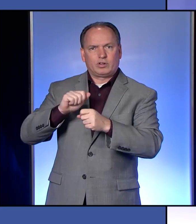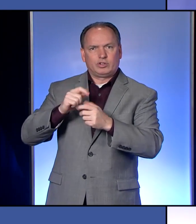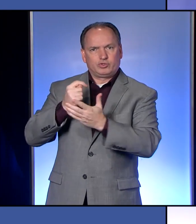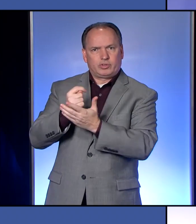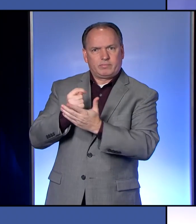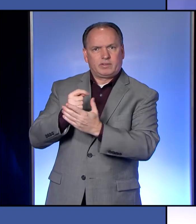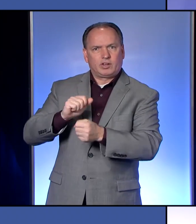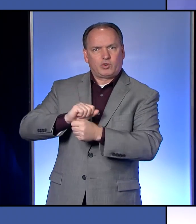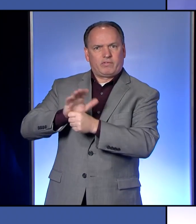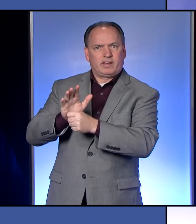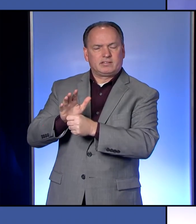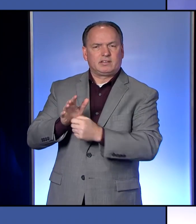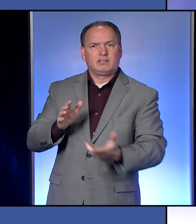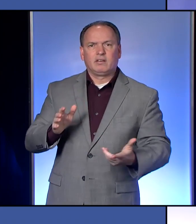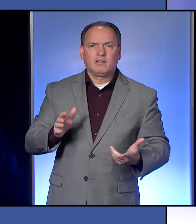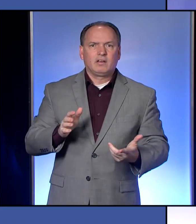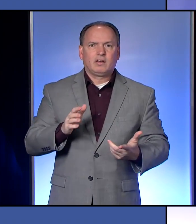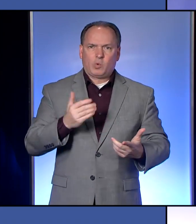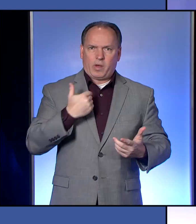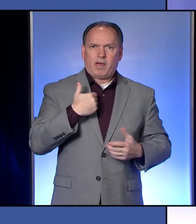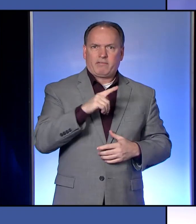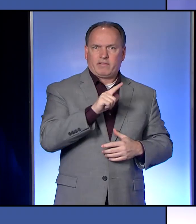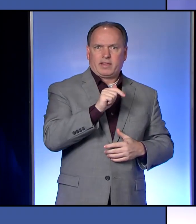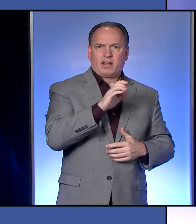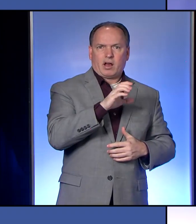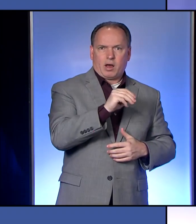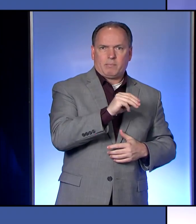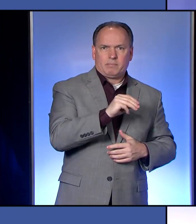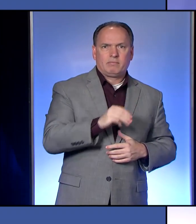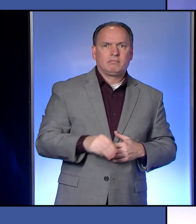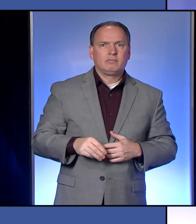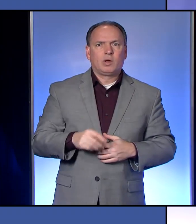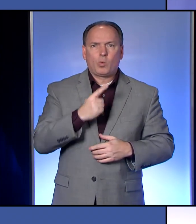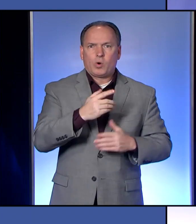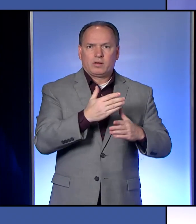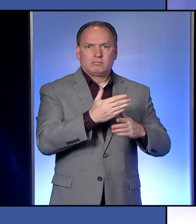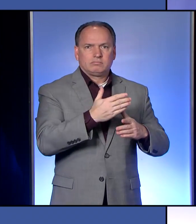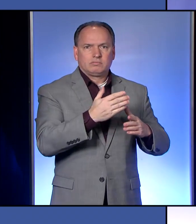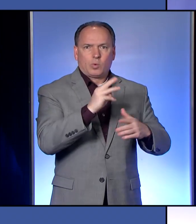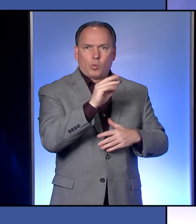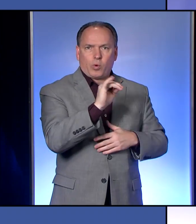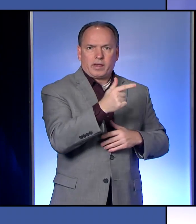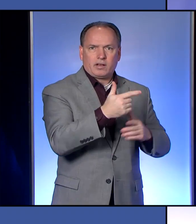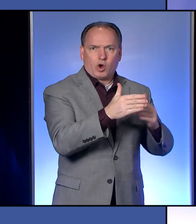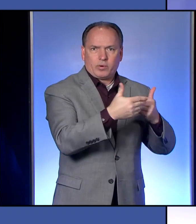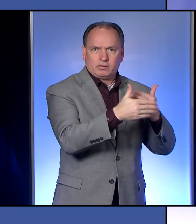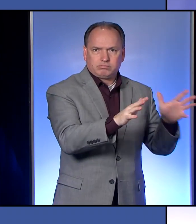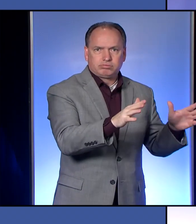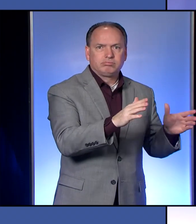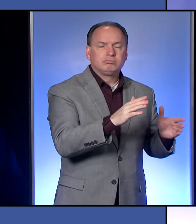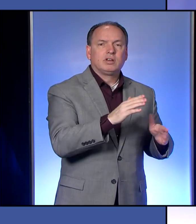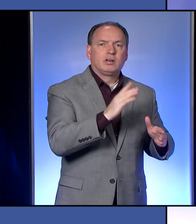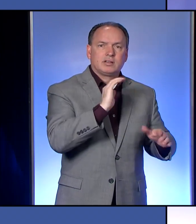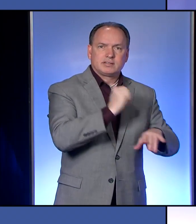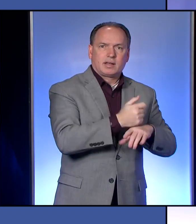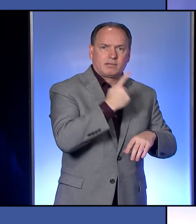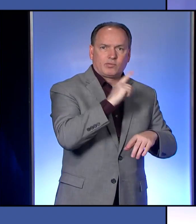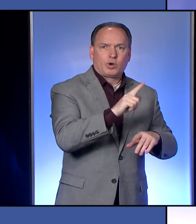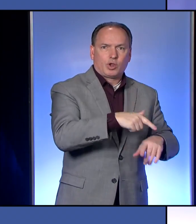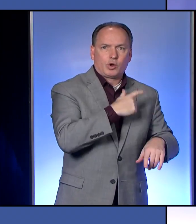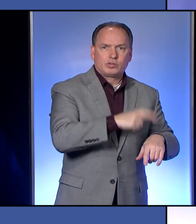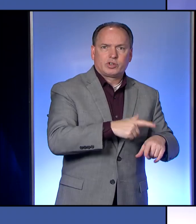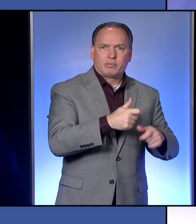especially when we have LECOM with a wing of its facility that has been transformed into a COVID-19 place for long-term care residents?